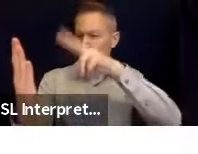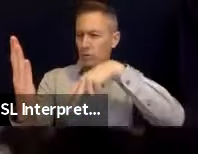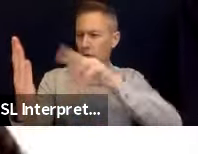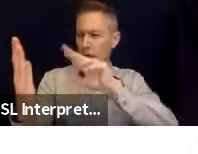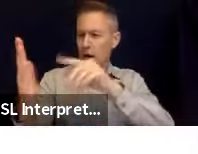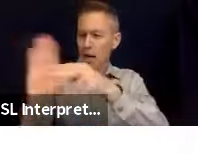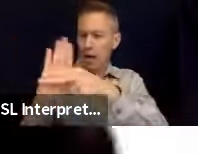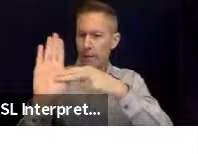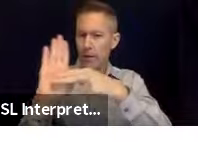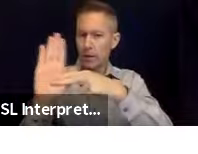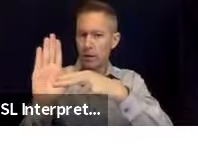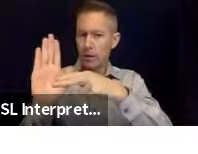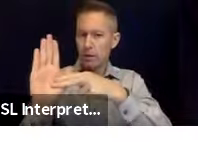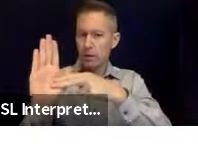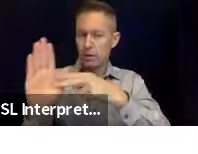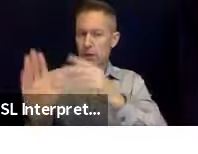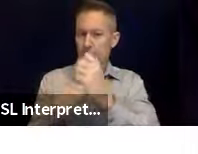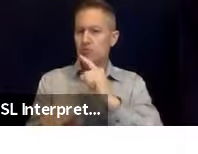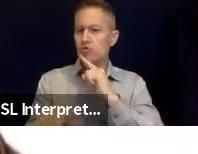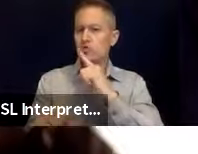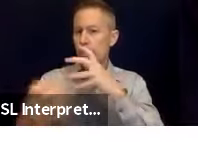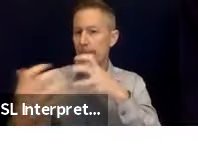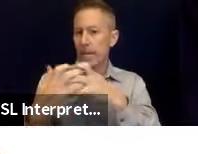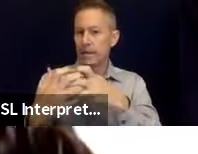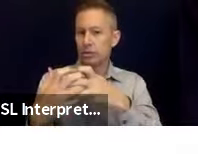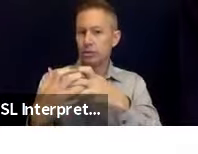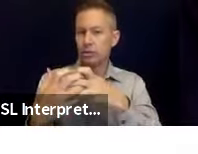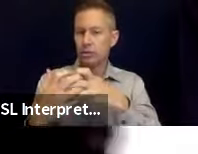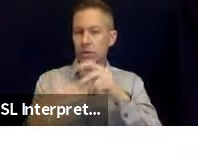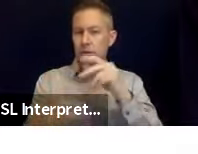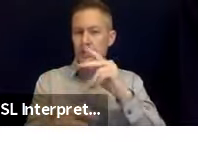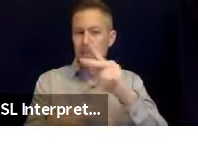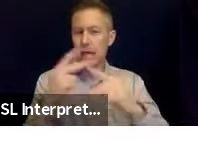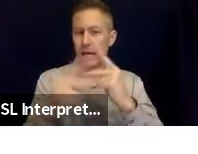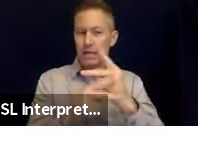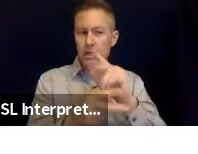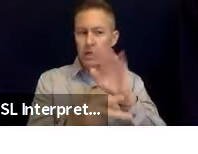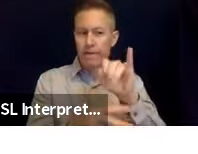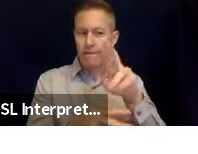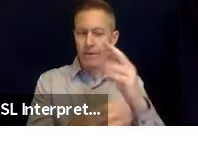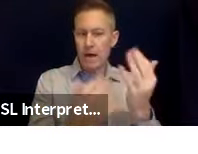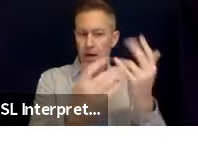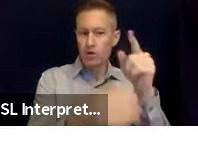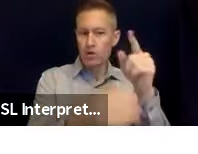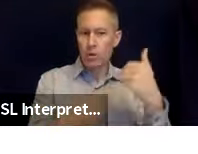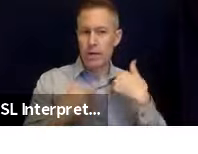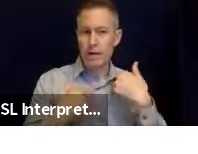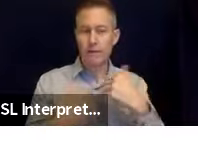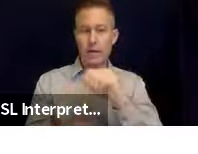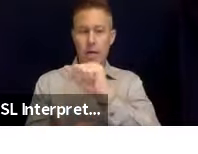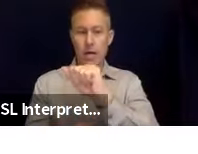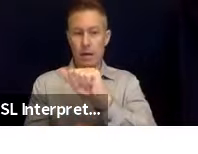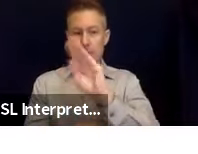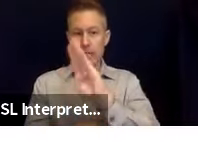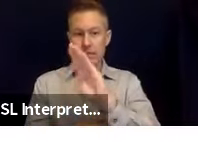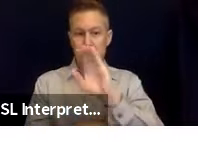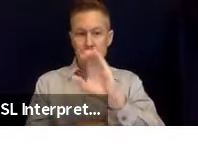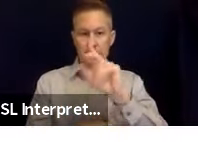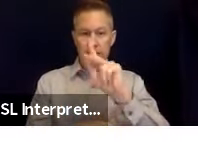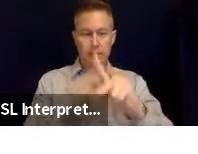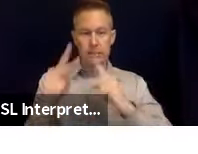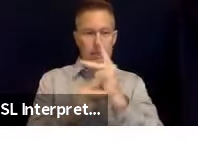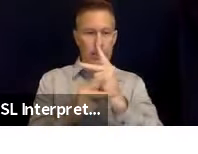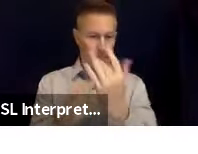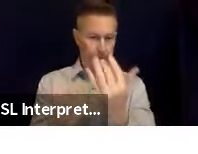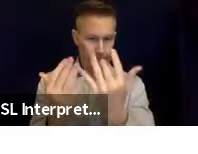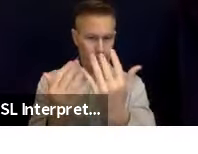the extinguisher you have is suitable for the type of fire you're facing. The most common classes of fires are A, B, C,